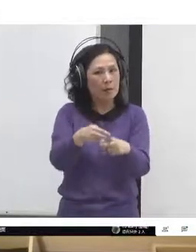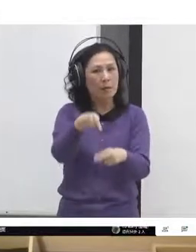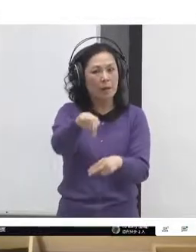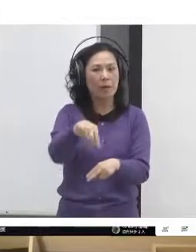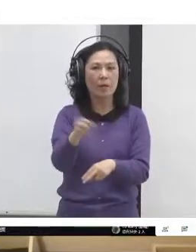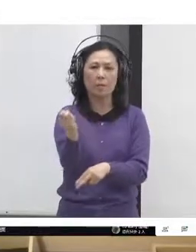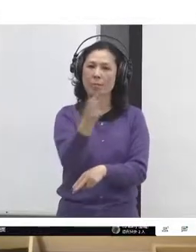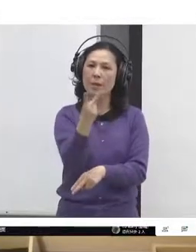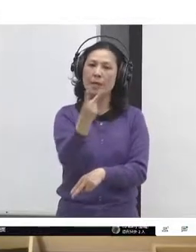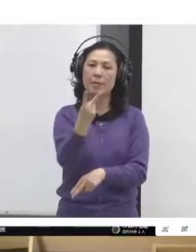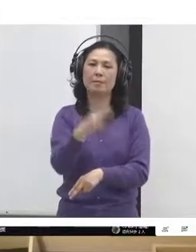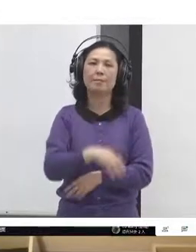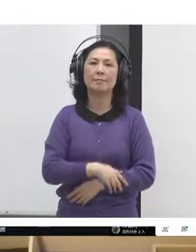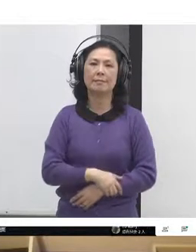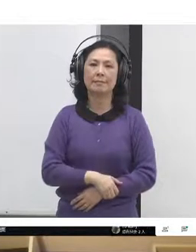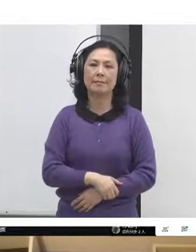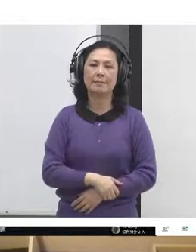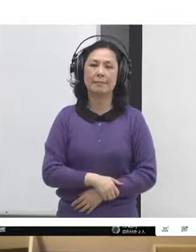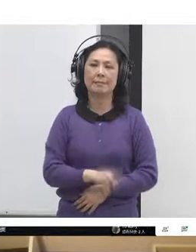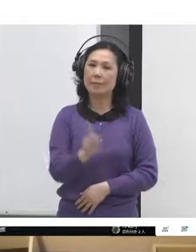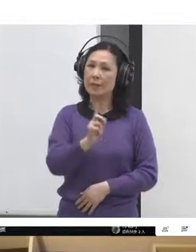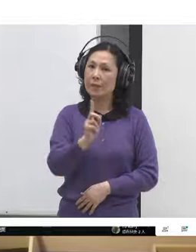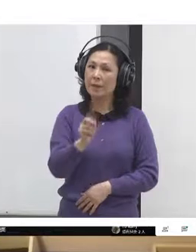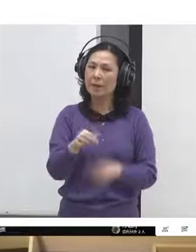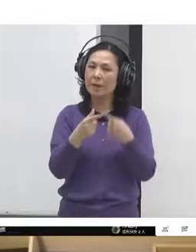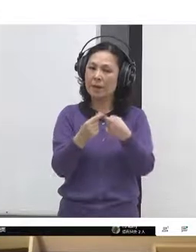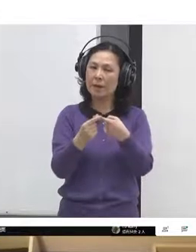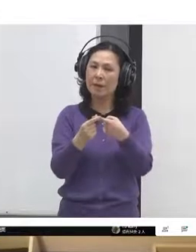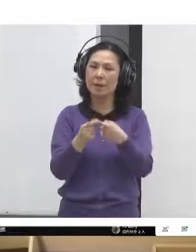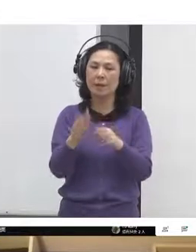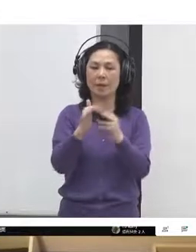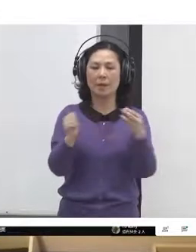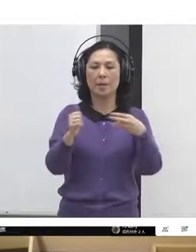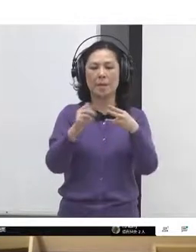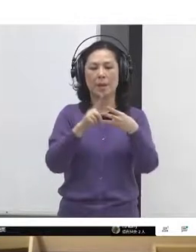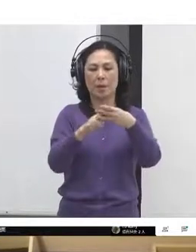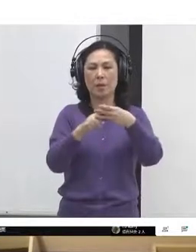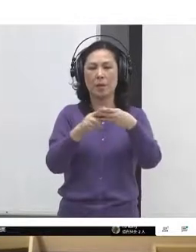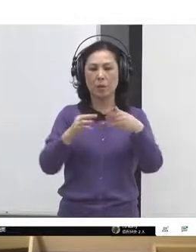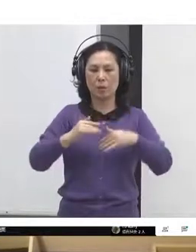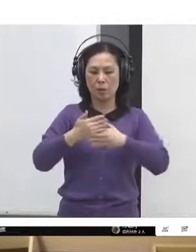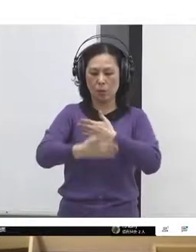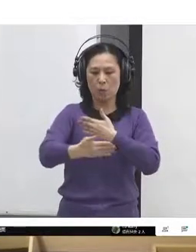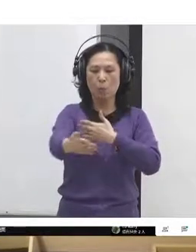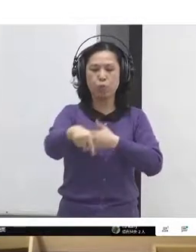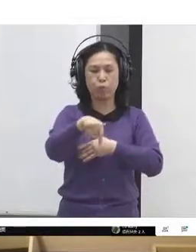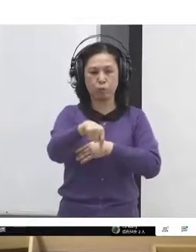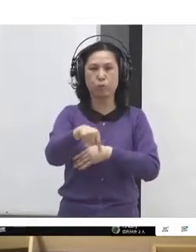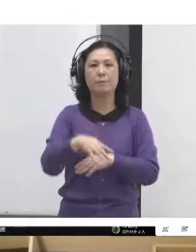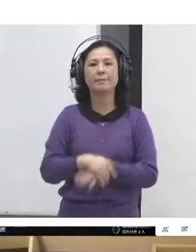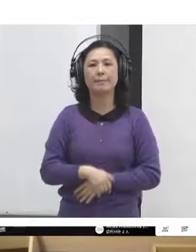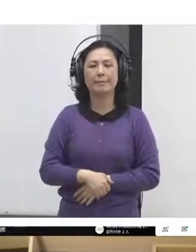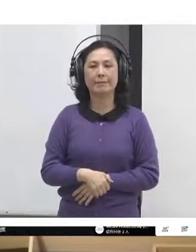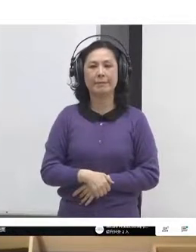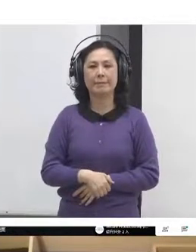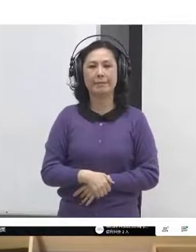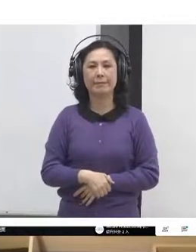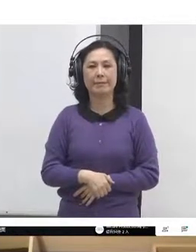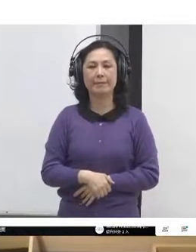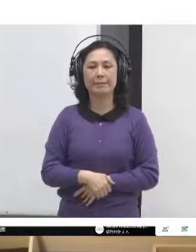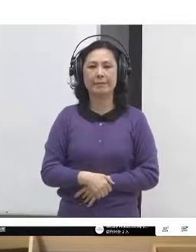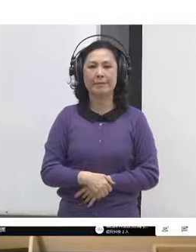you need good democratic processes, upgraded tools, the very best of what we've got available on the planet right now.